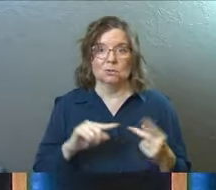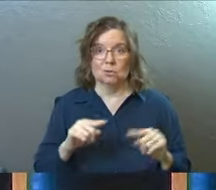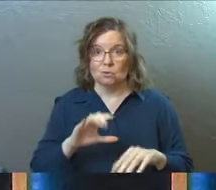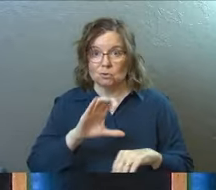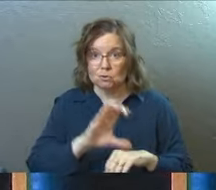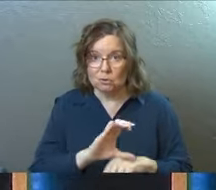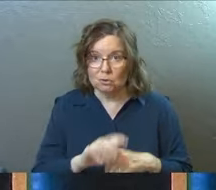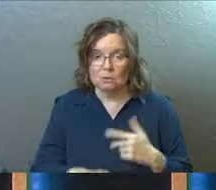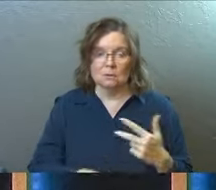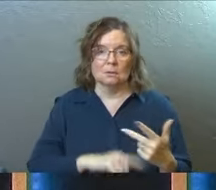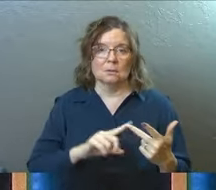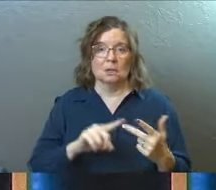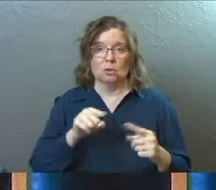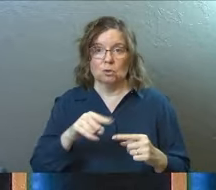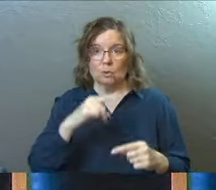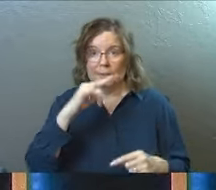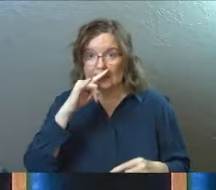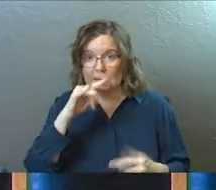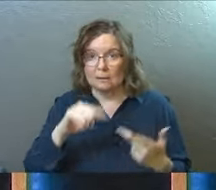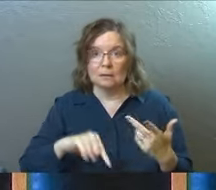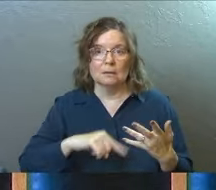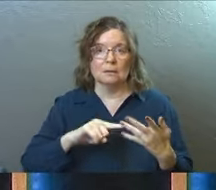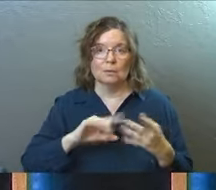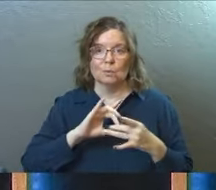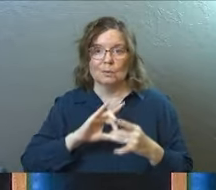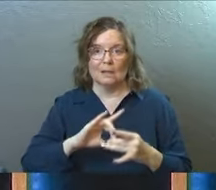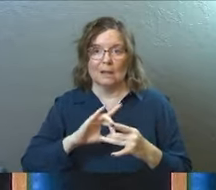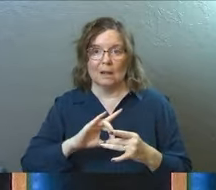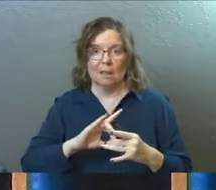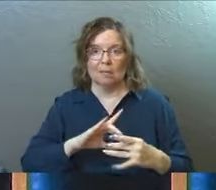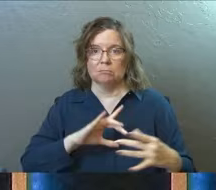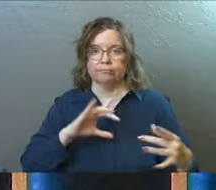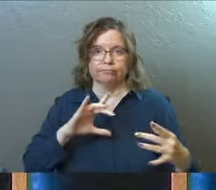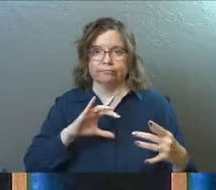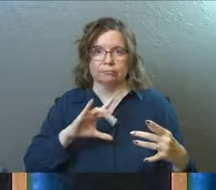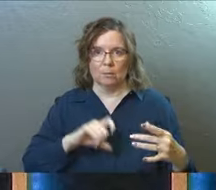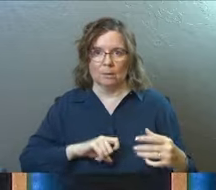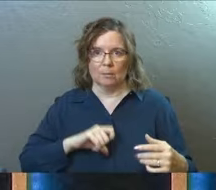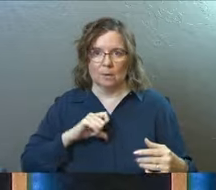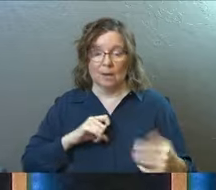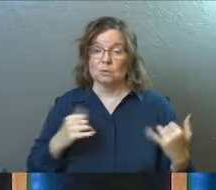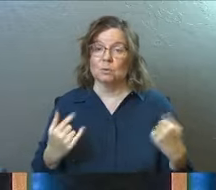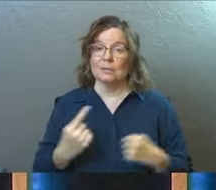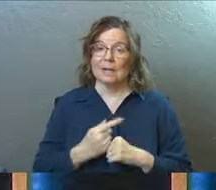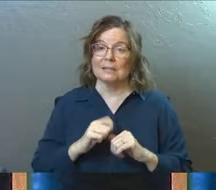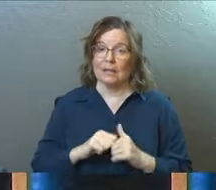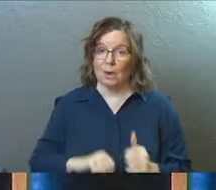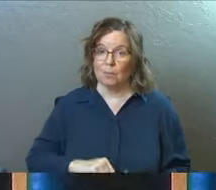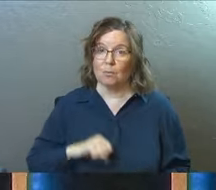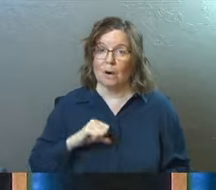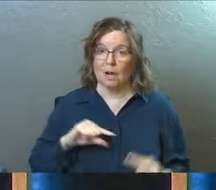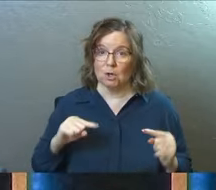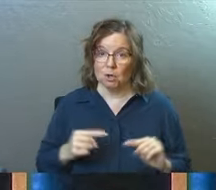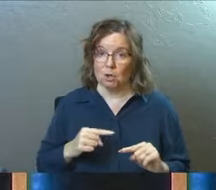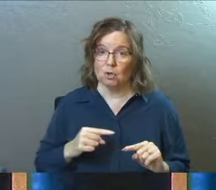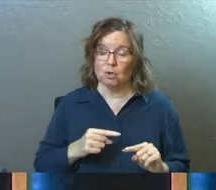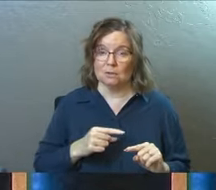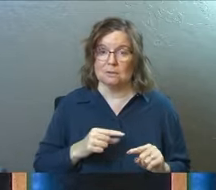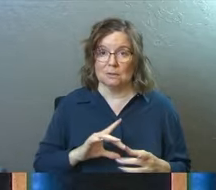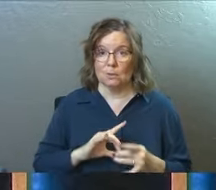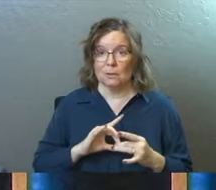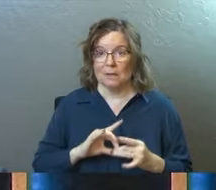the church. It hurts you and your kids. It's relationships. So today is, is how pride hurts your